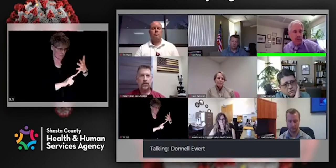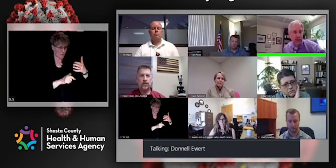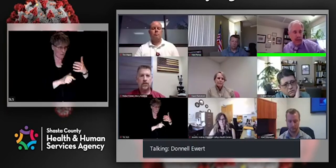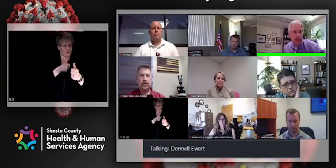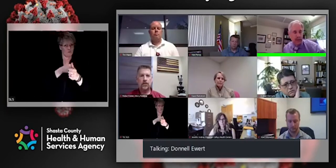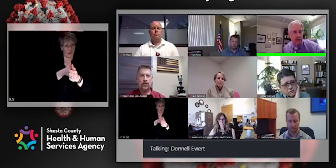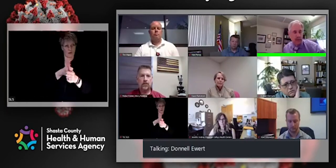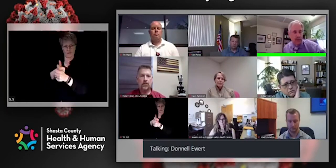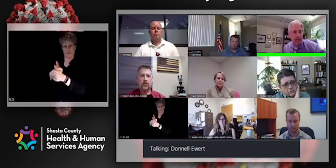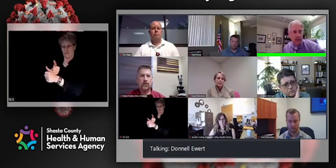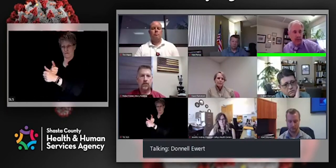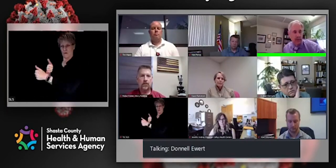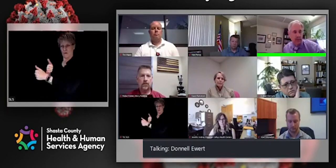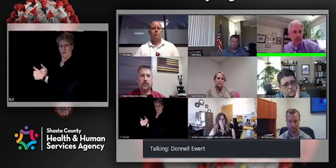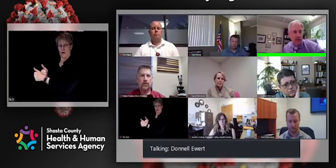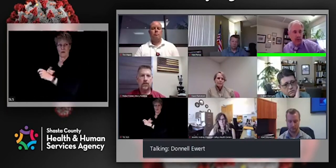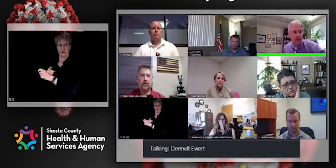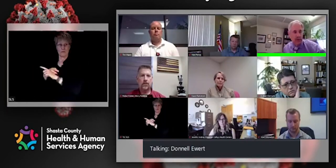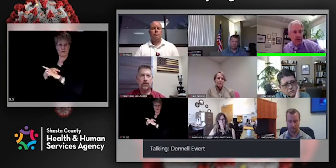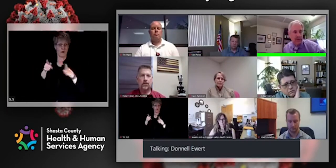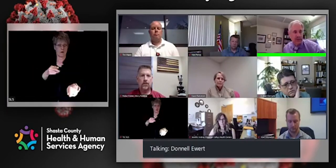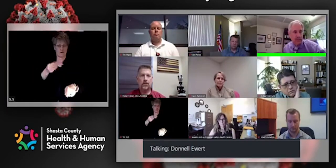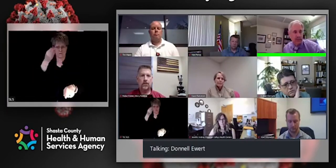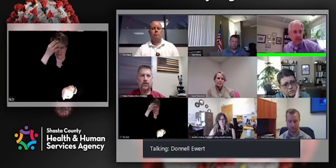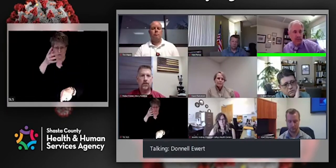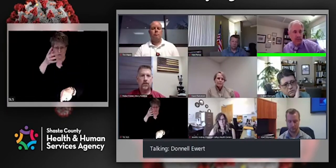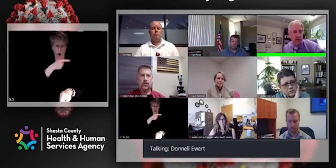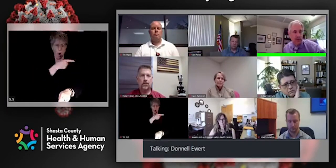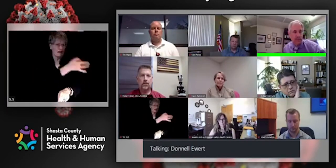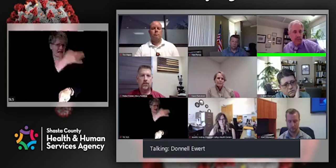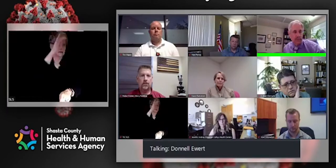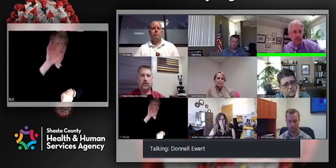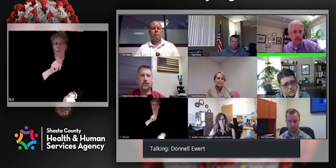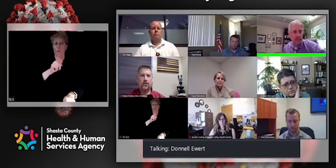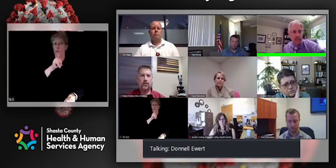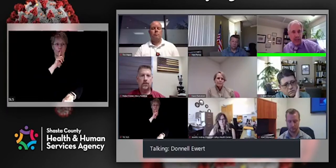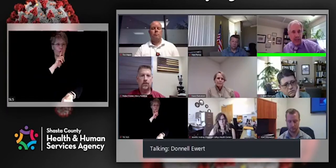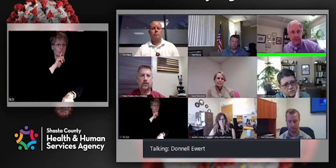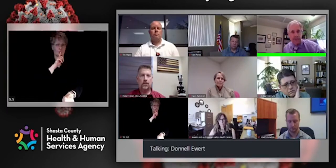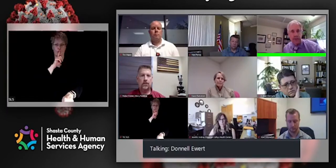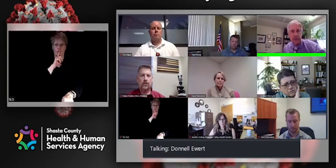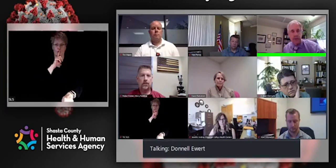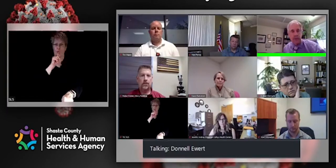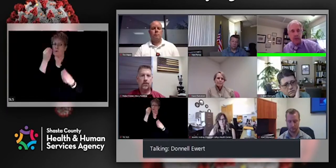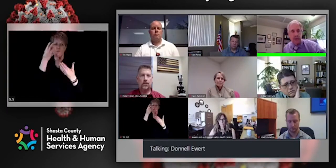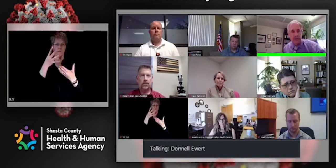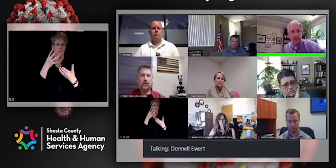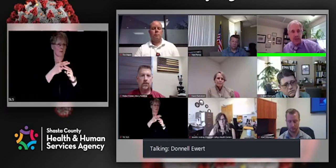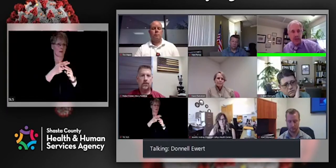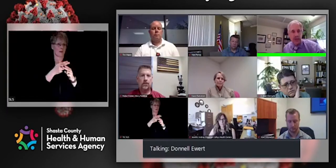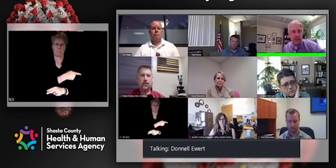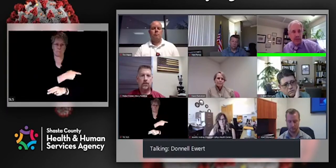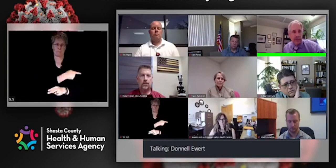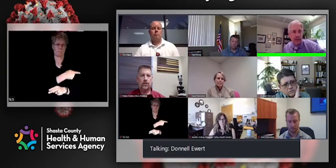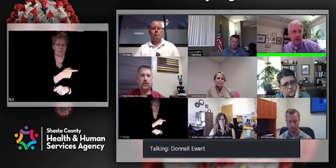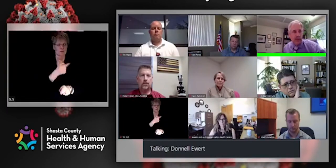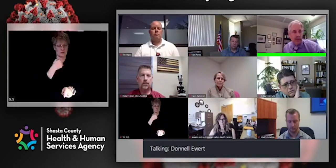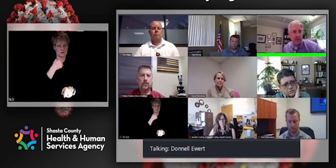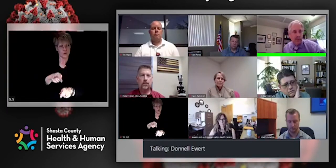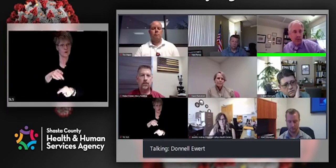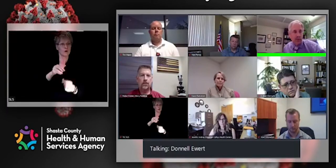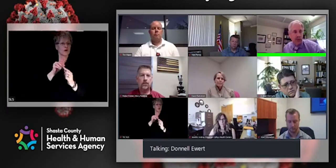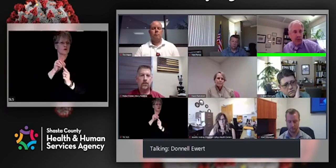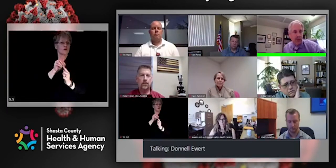we do not reveal, you know, who it is that, um, is the case. So confidentiality is